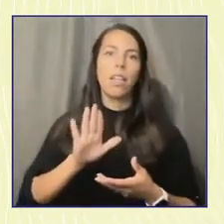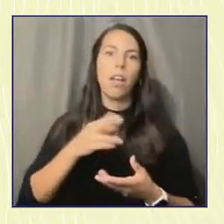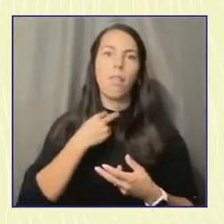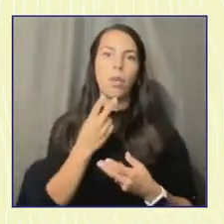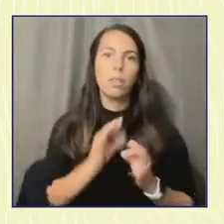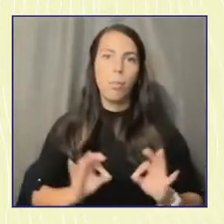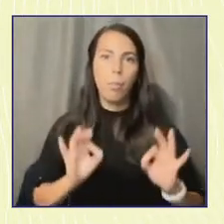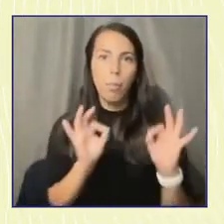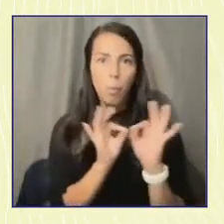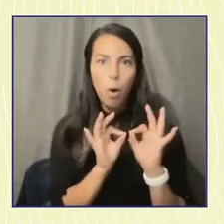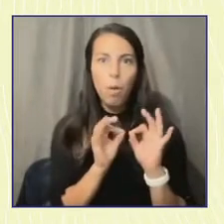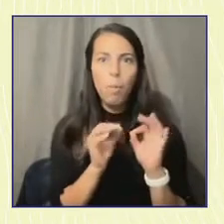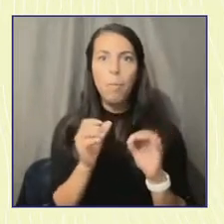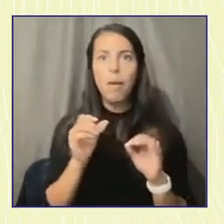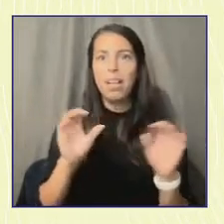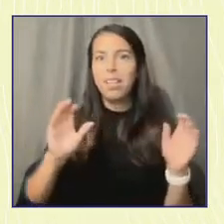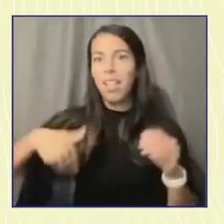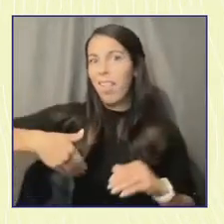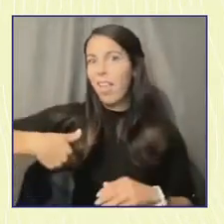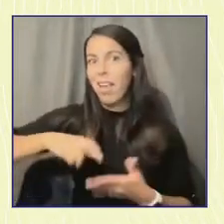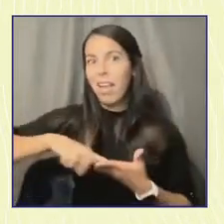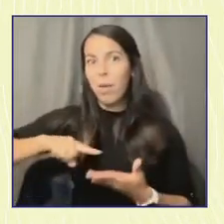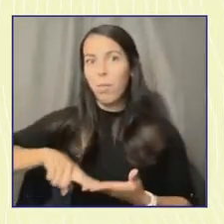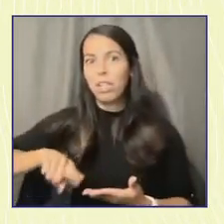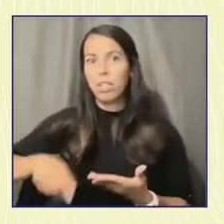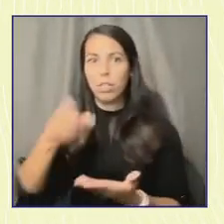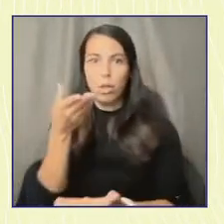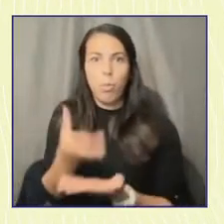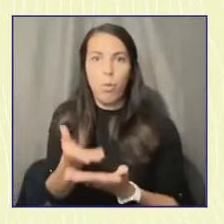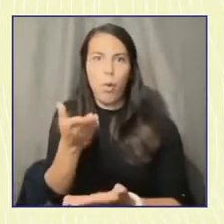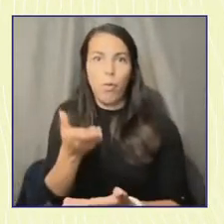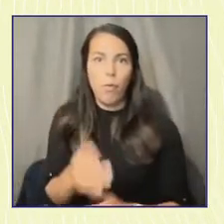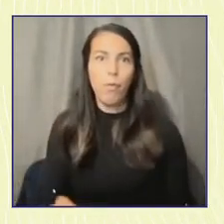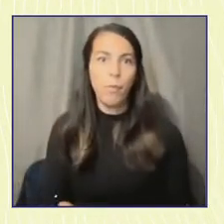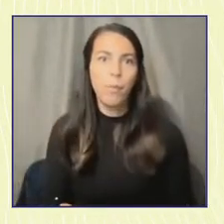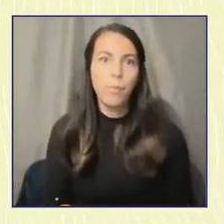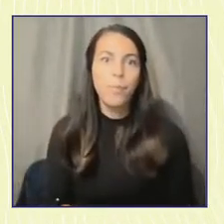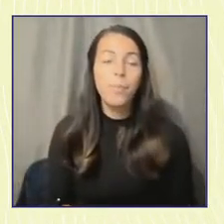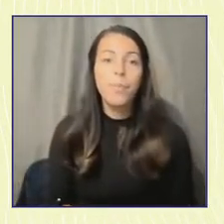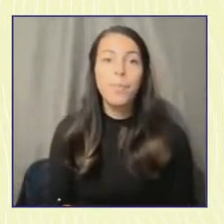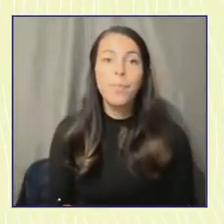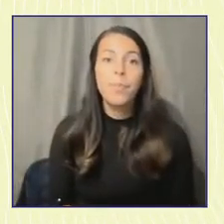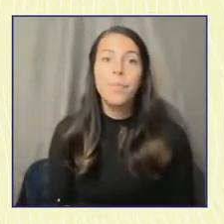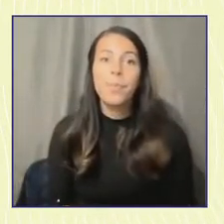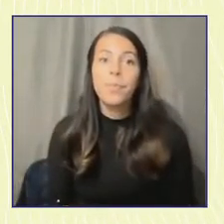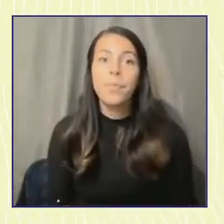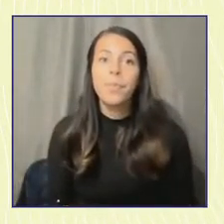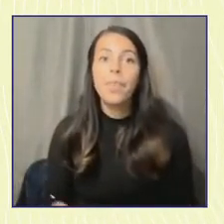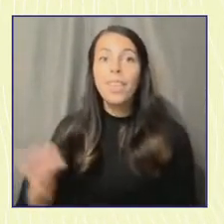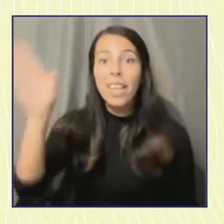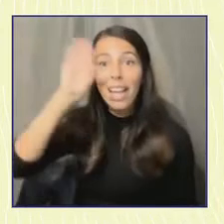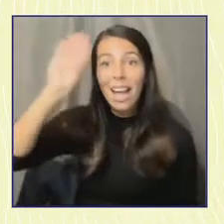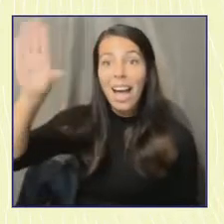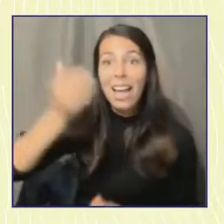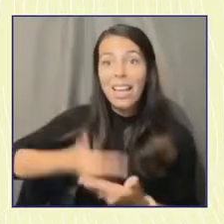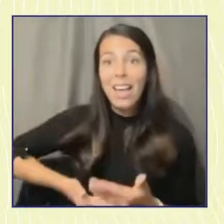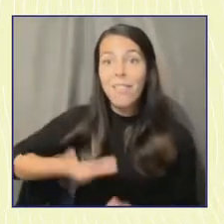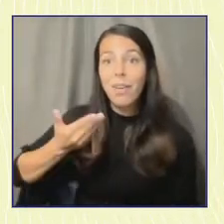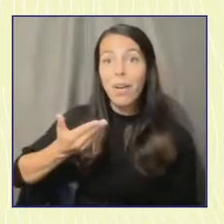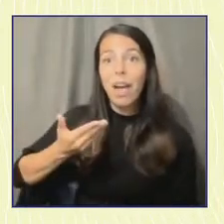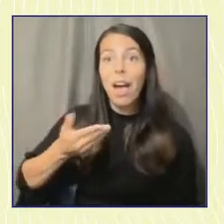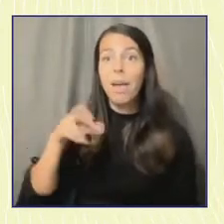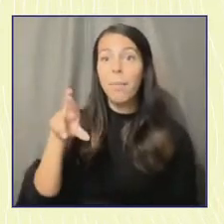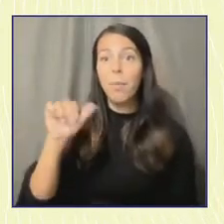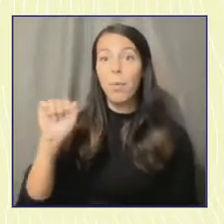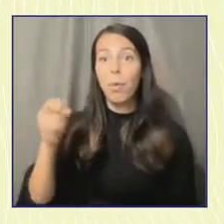actually prove in an academic setting. you. you. Hi everyone. My name is Rashid DeRosso. I am the civics